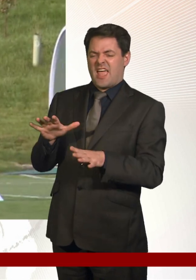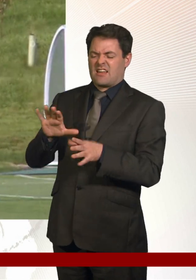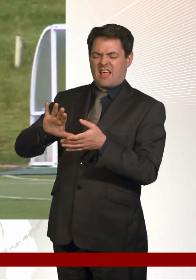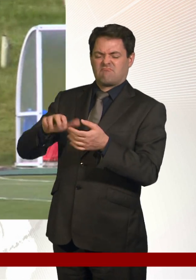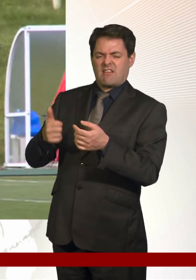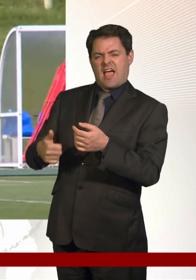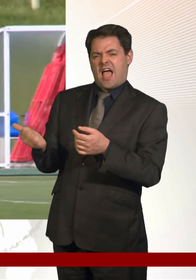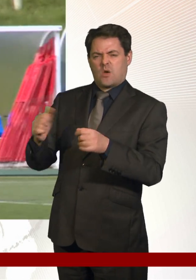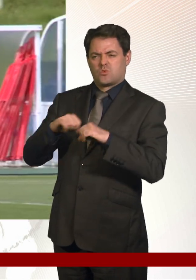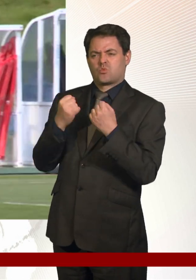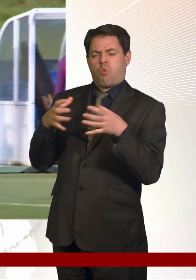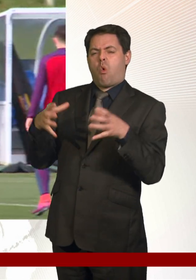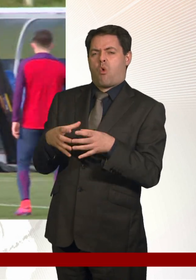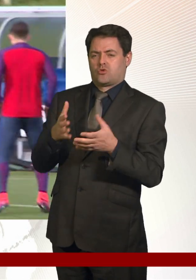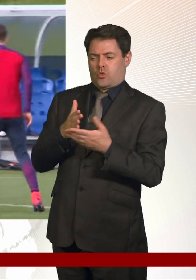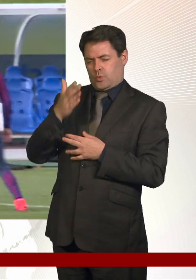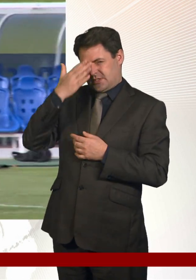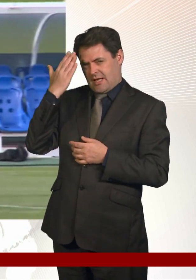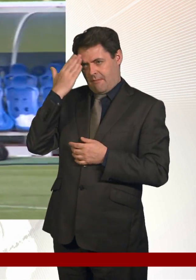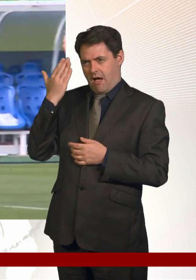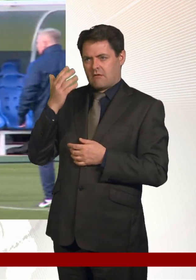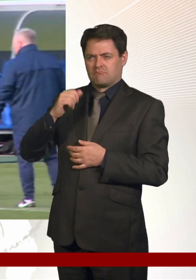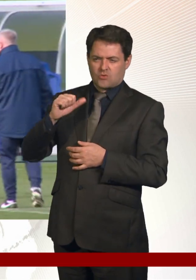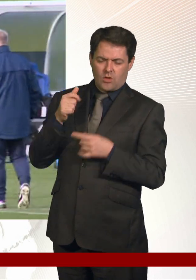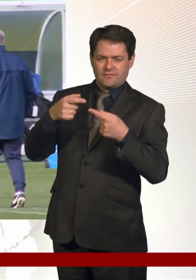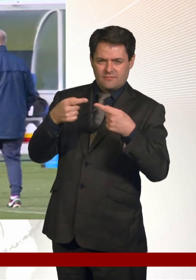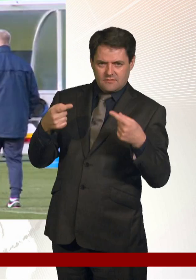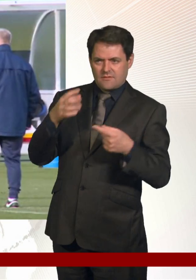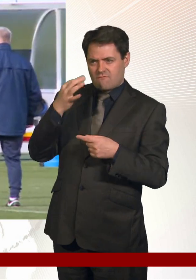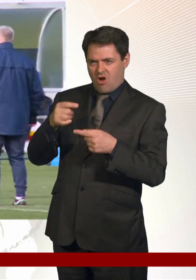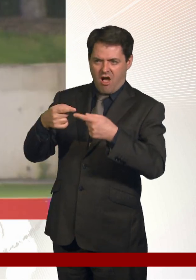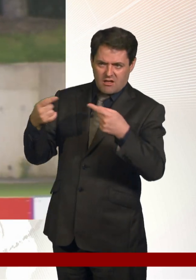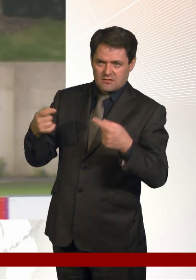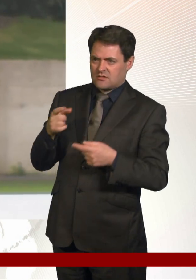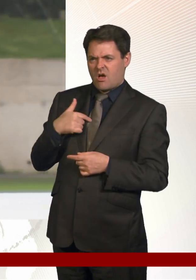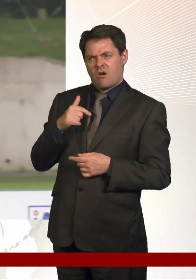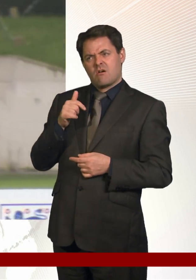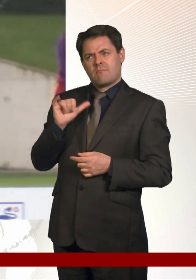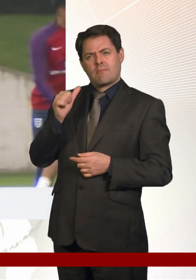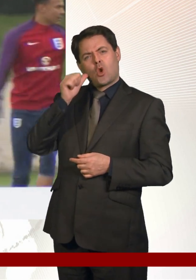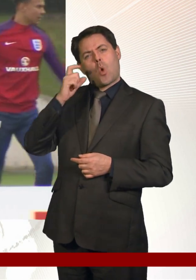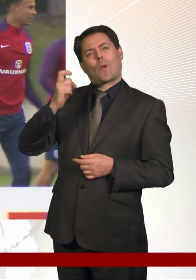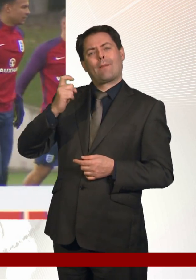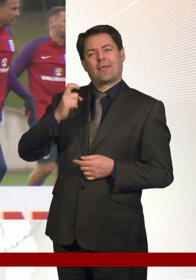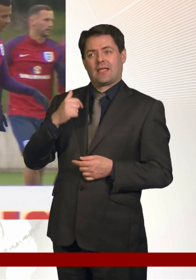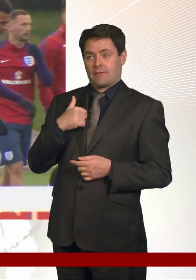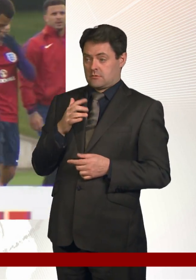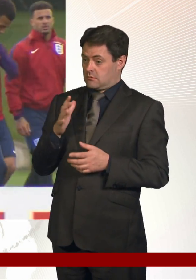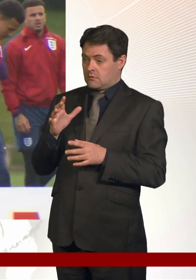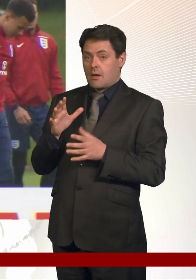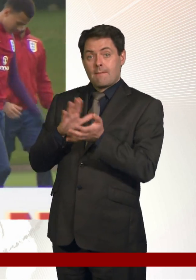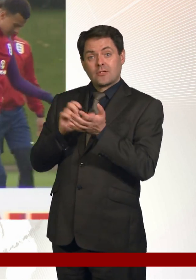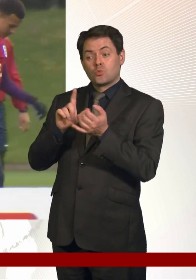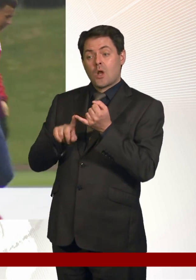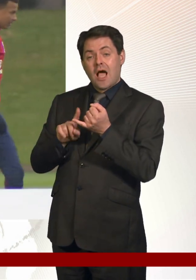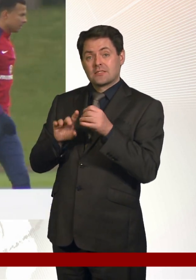the squad for friendlies over the summer against Scotland and France. So perhaps you could say the writing was on the wall then. But having moved from Manchester